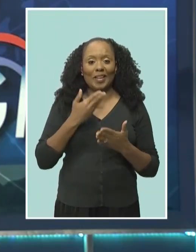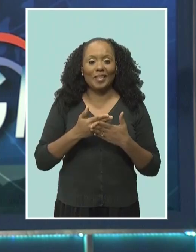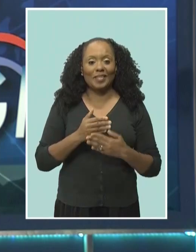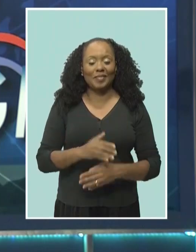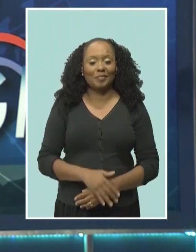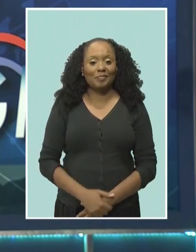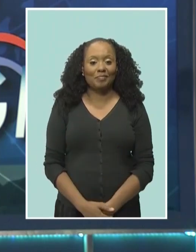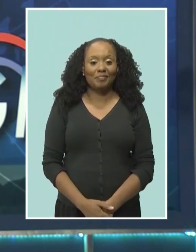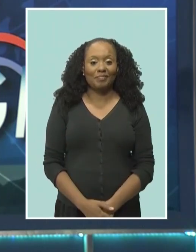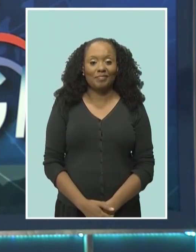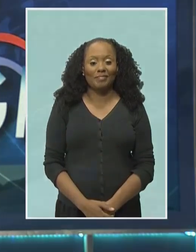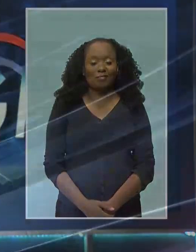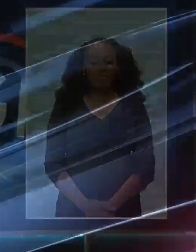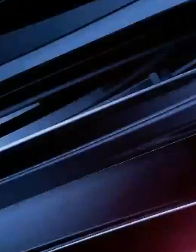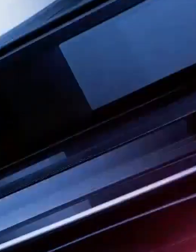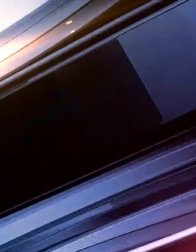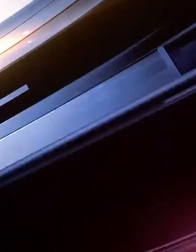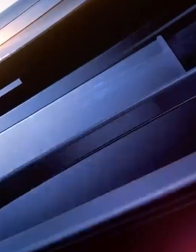be good.